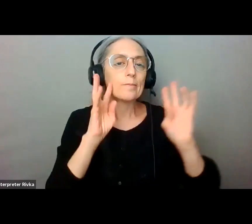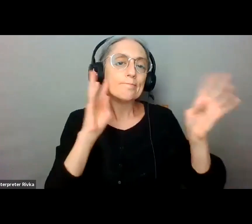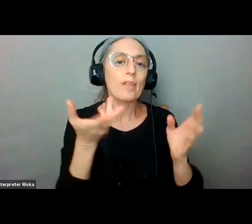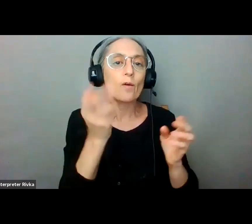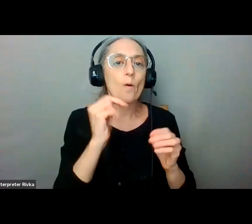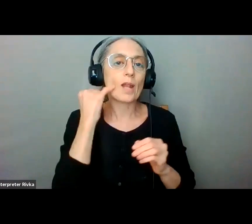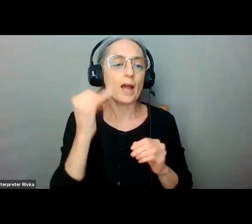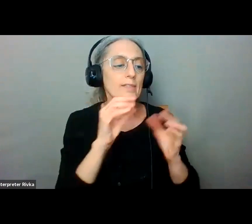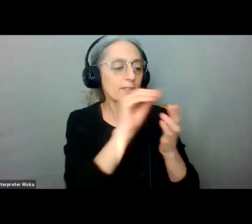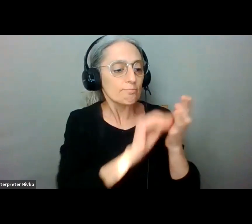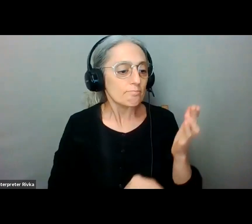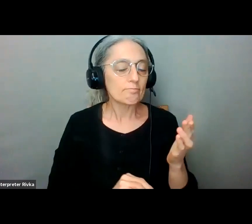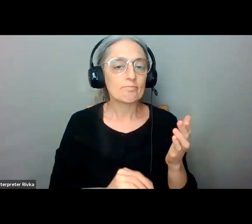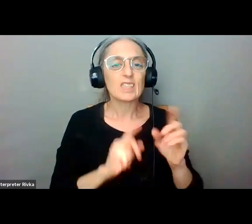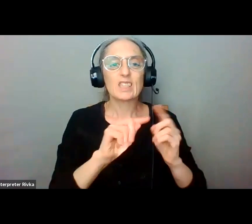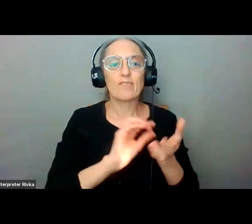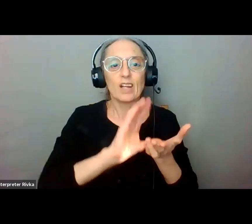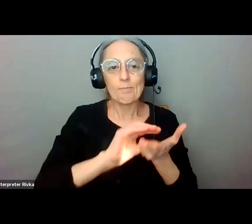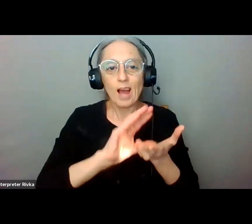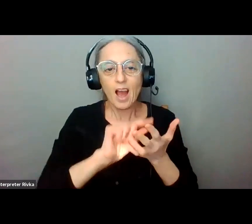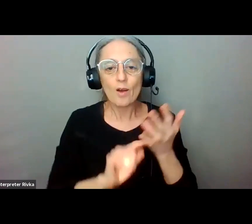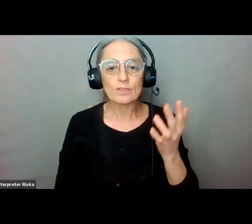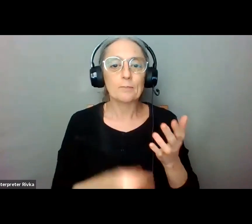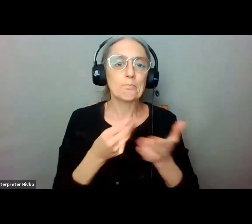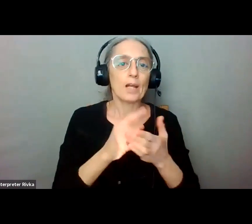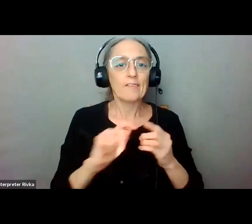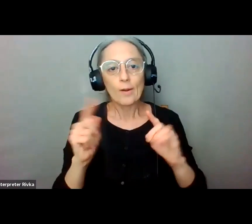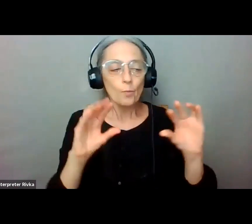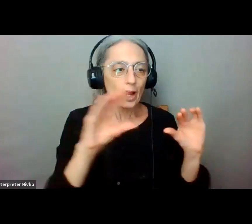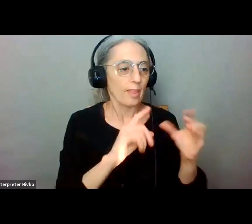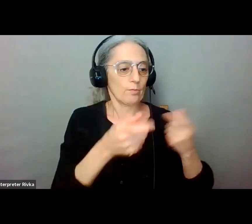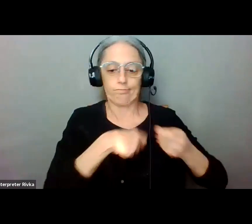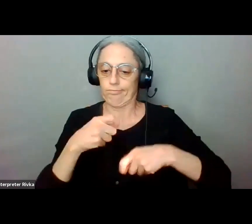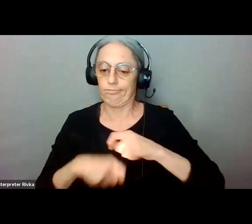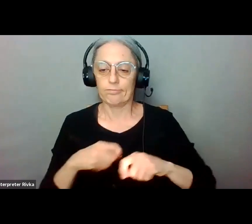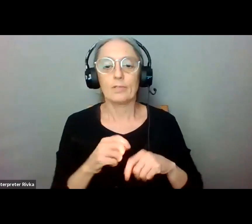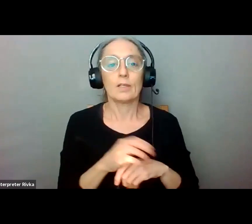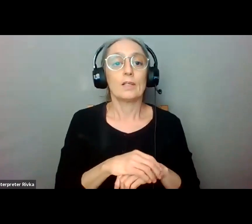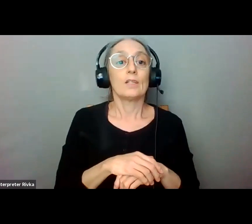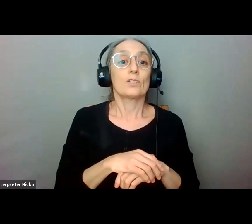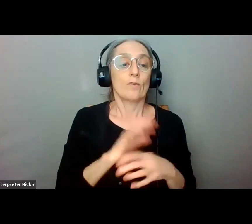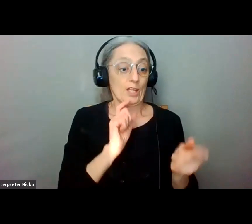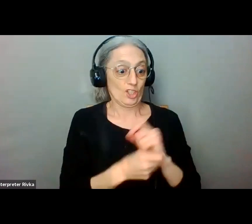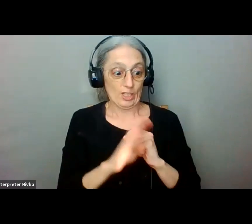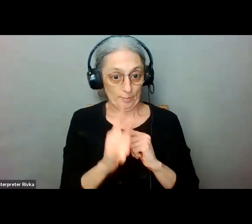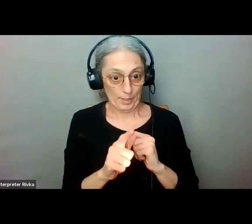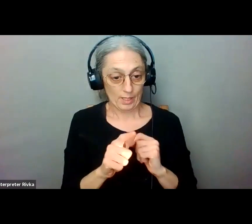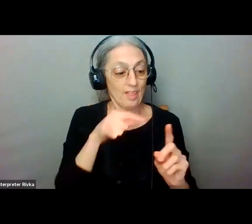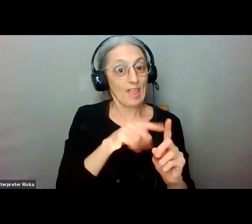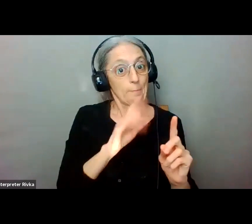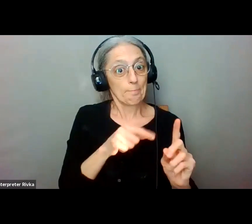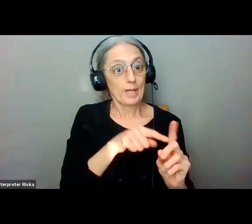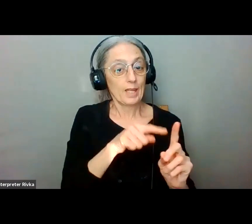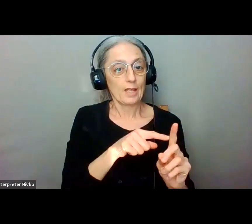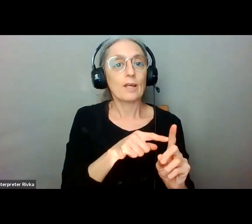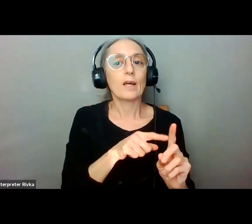where the money is coming from uh and then whatever bill that the senate comes up with will have to